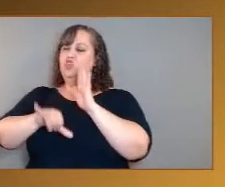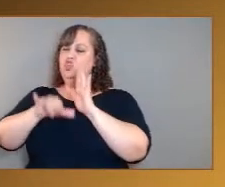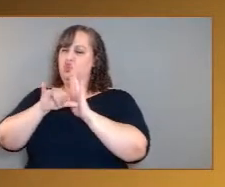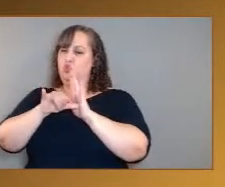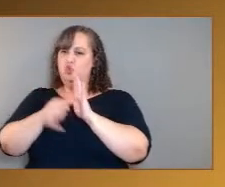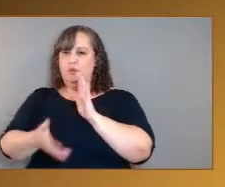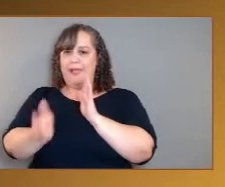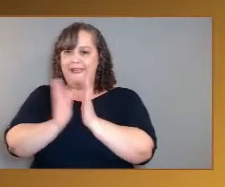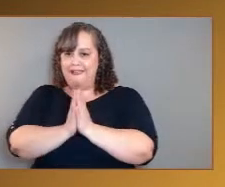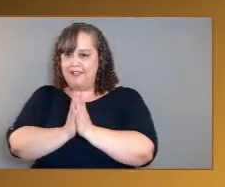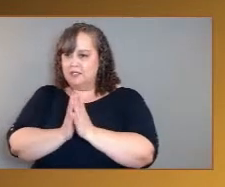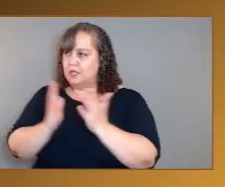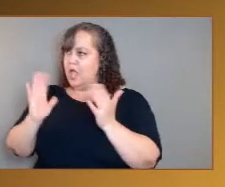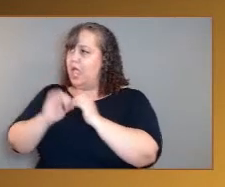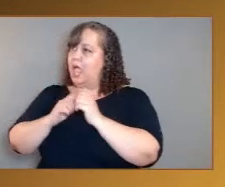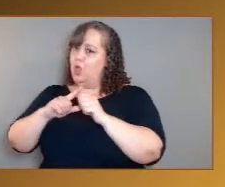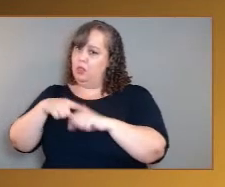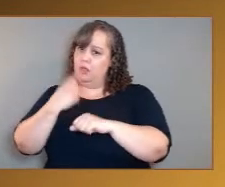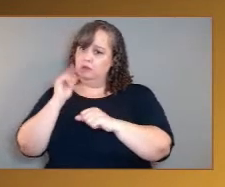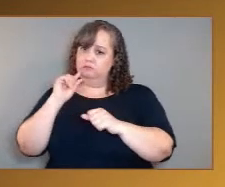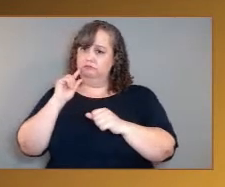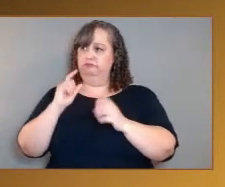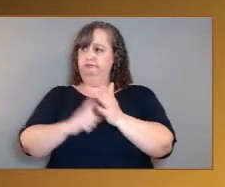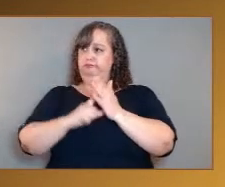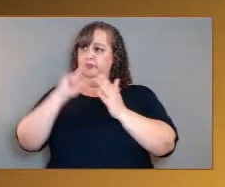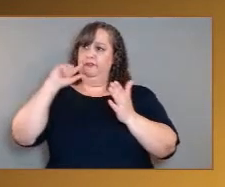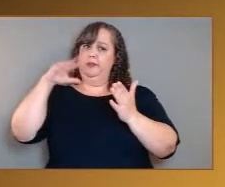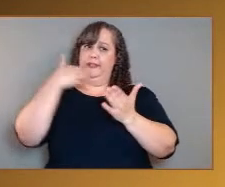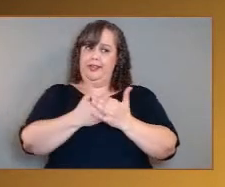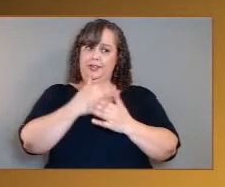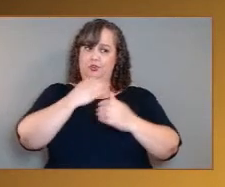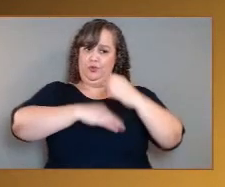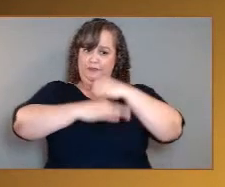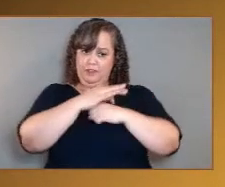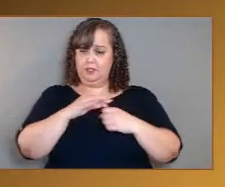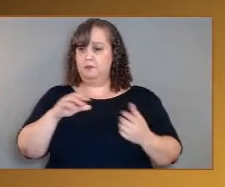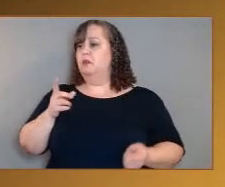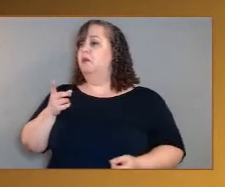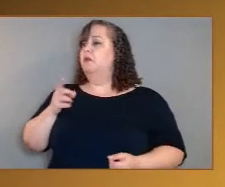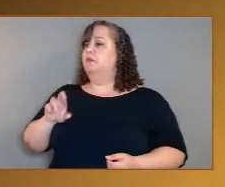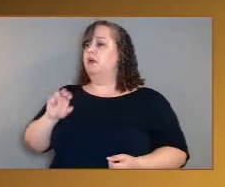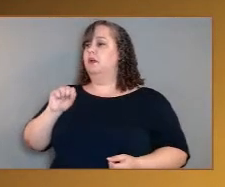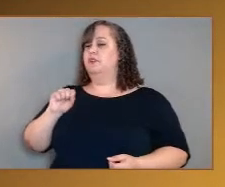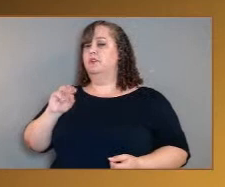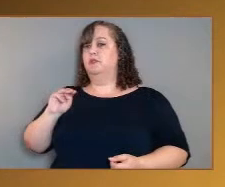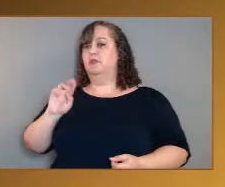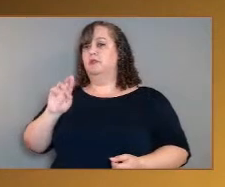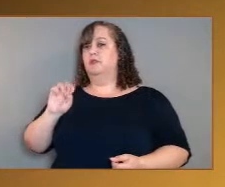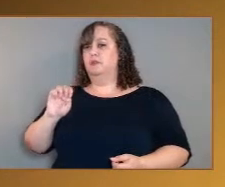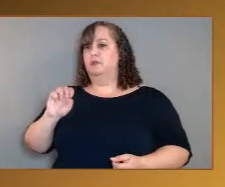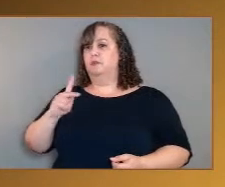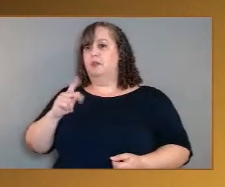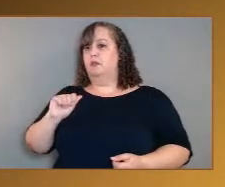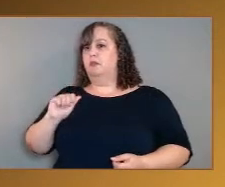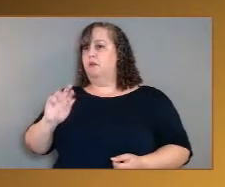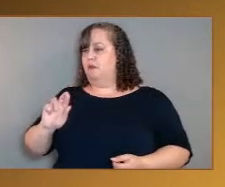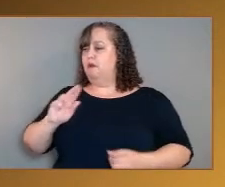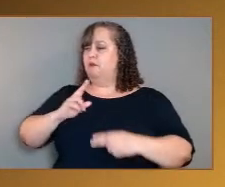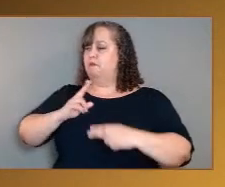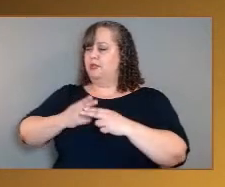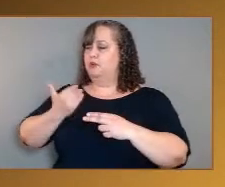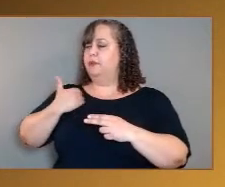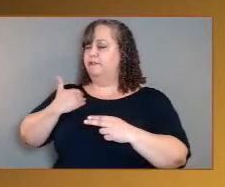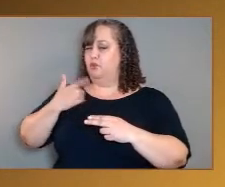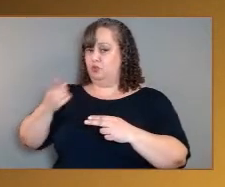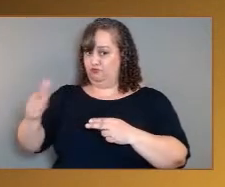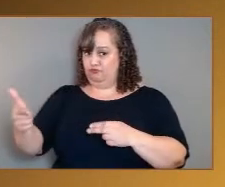it take to get to Venus? Dr. Smekar mentioned that. Why don't we go to you for this one? Sure. Well, it